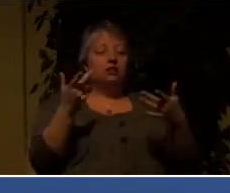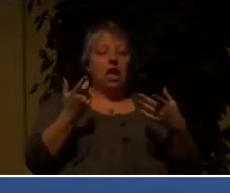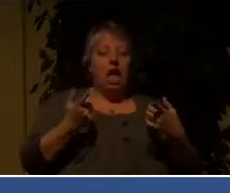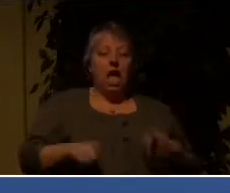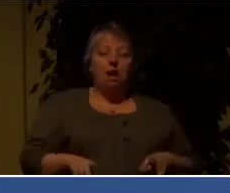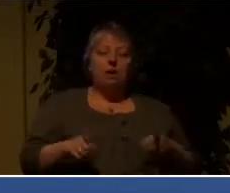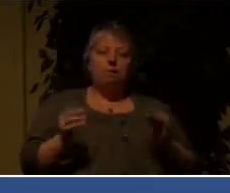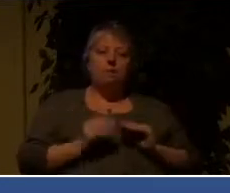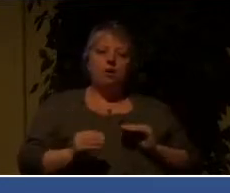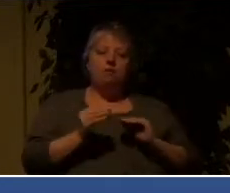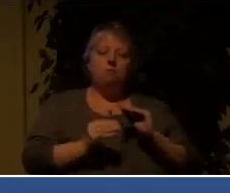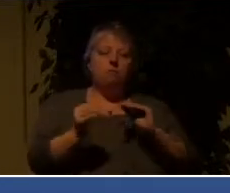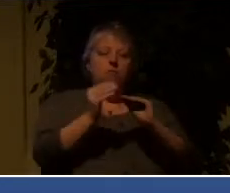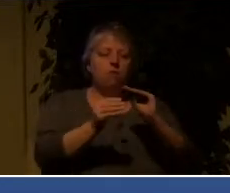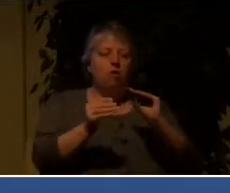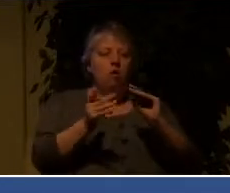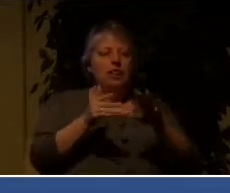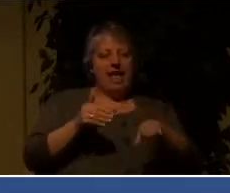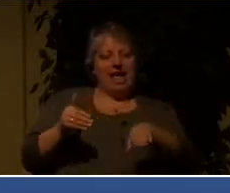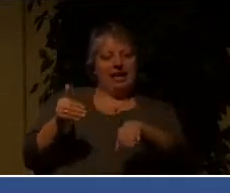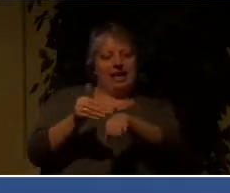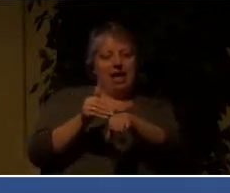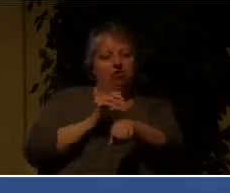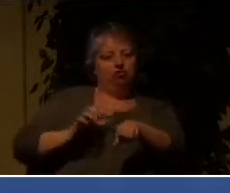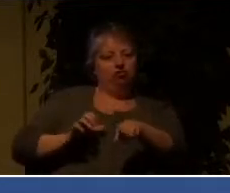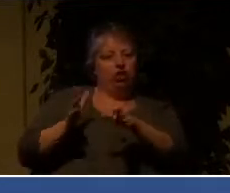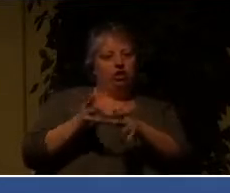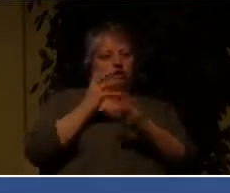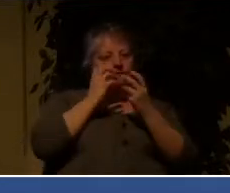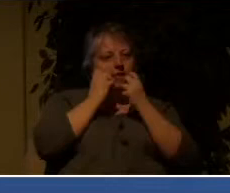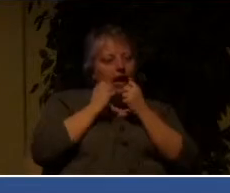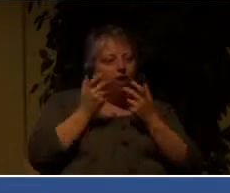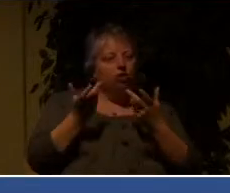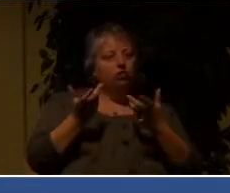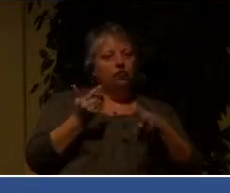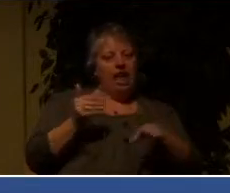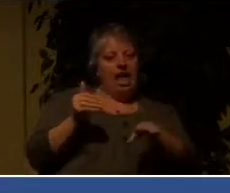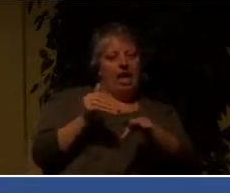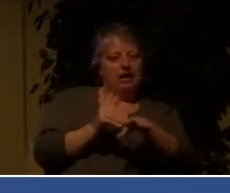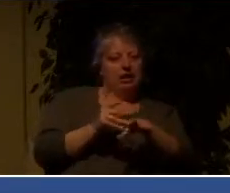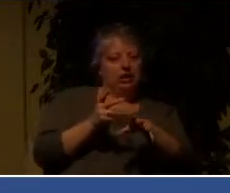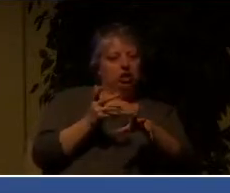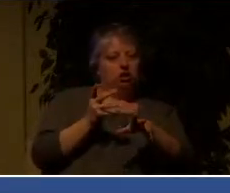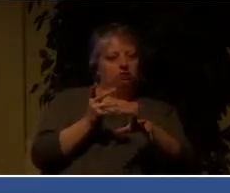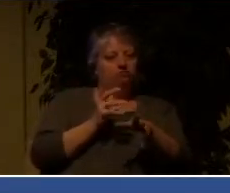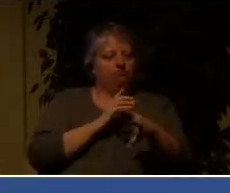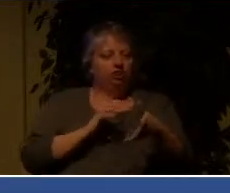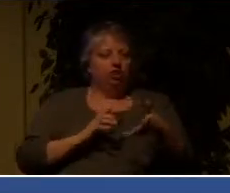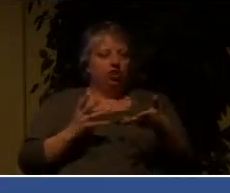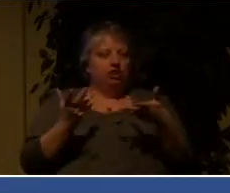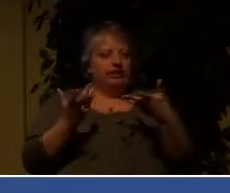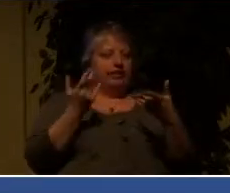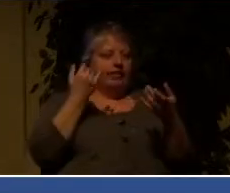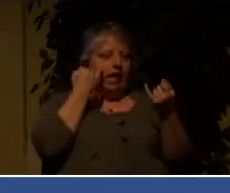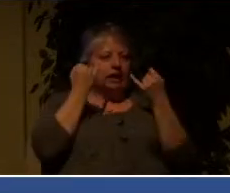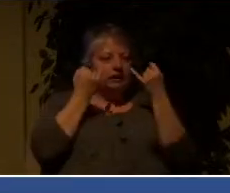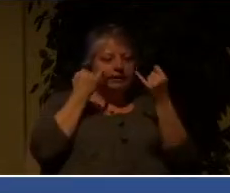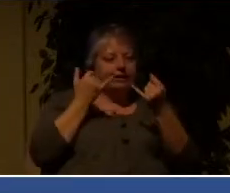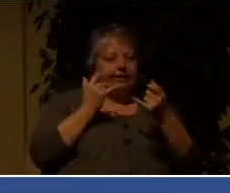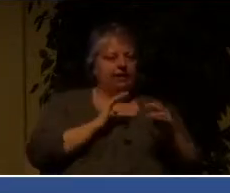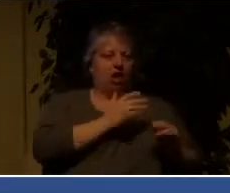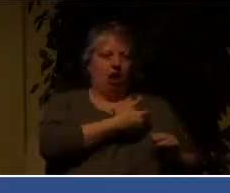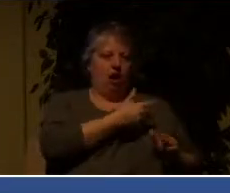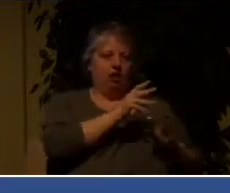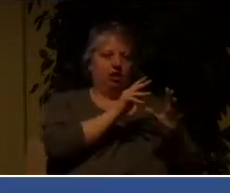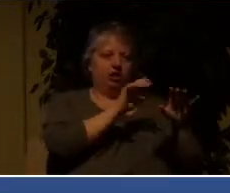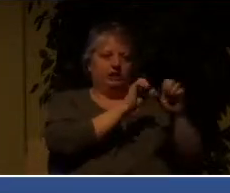of anti-Christian values and anti-Christian sentiment in our society. And even though